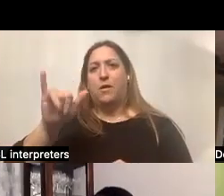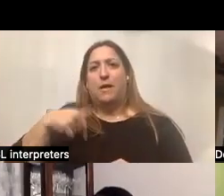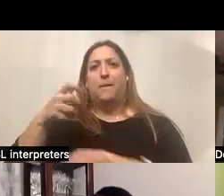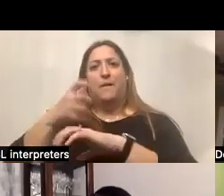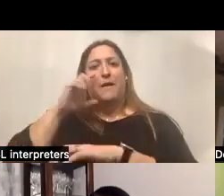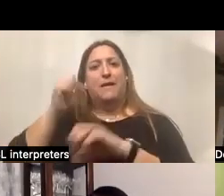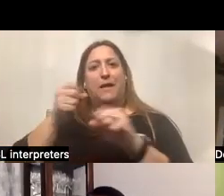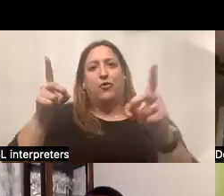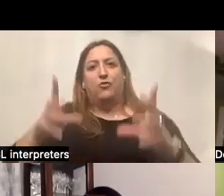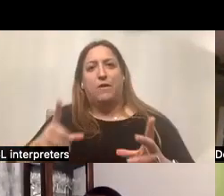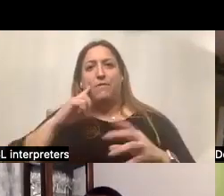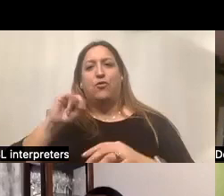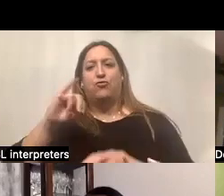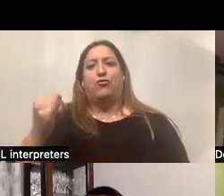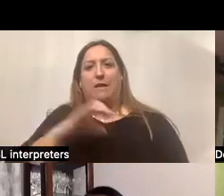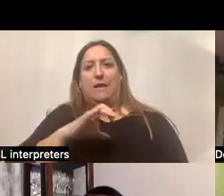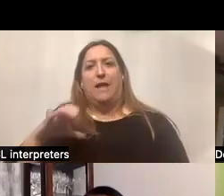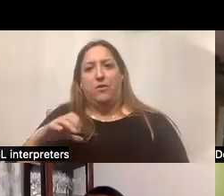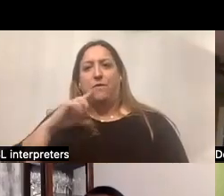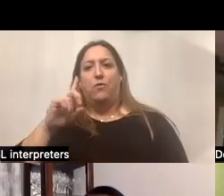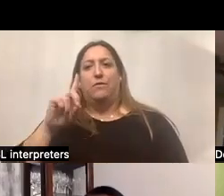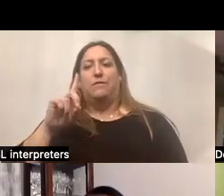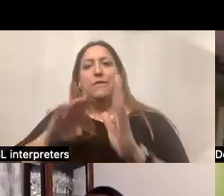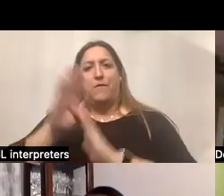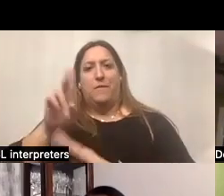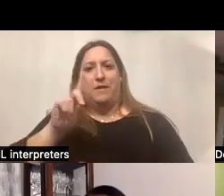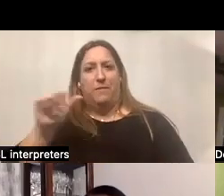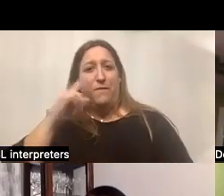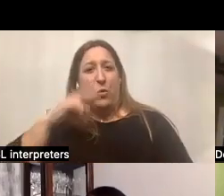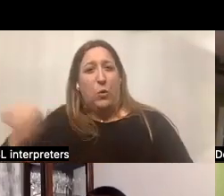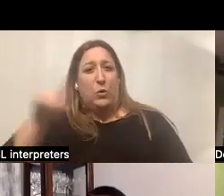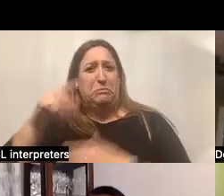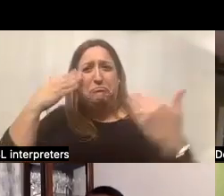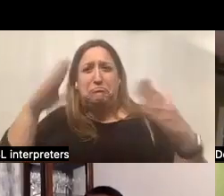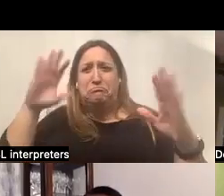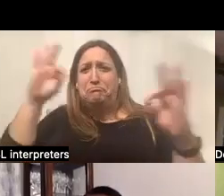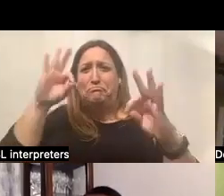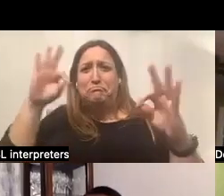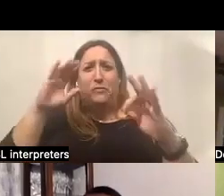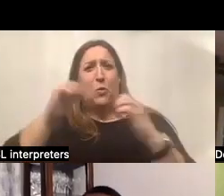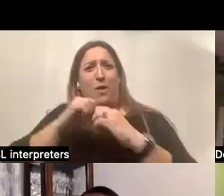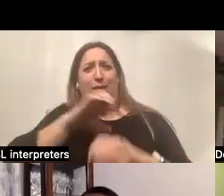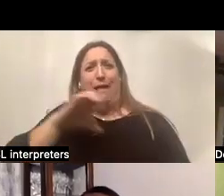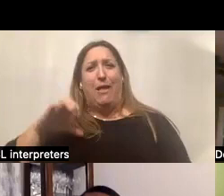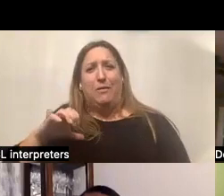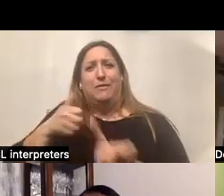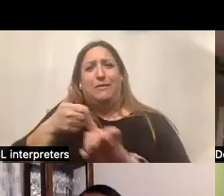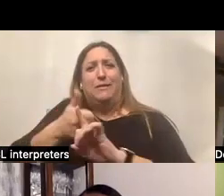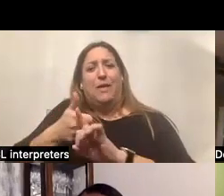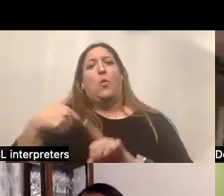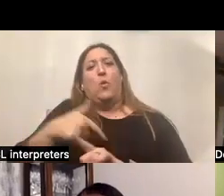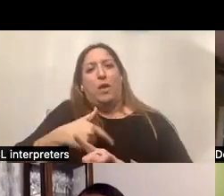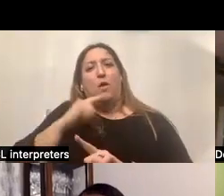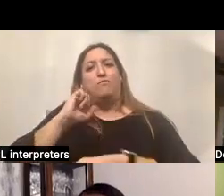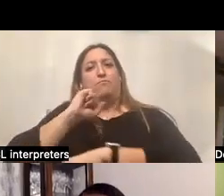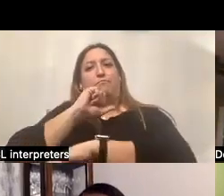Council on Developmental Disabilities. For those of you who are not familiar with the council, we are authorized